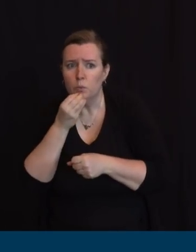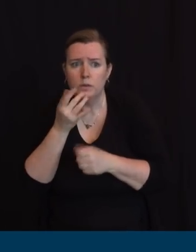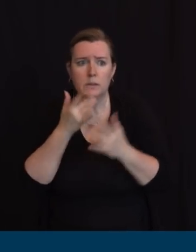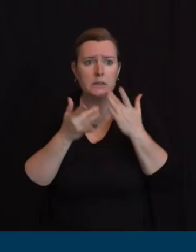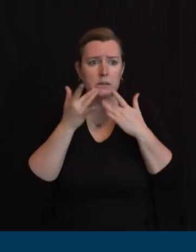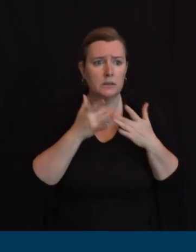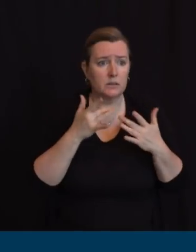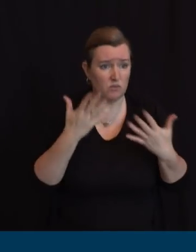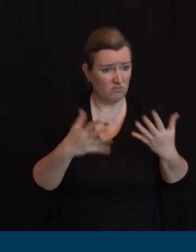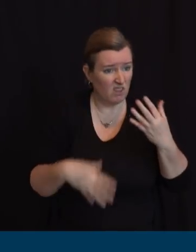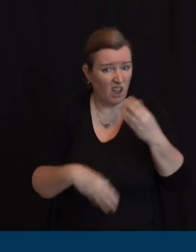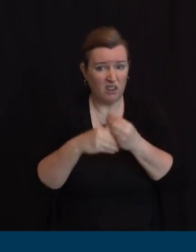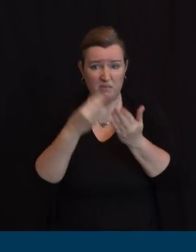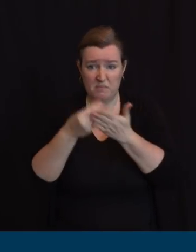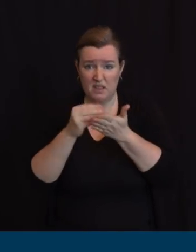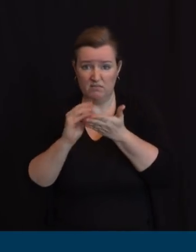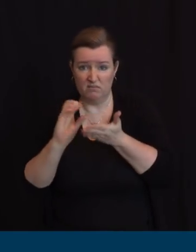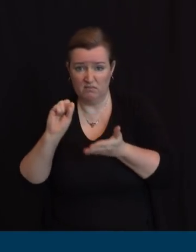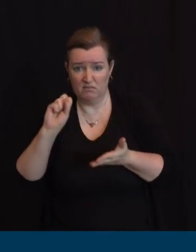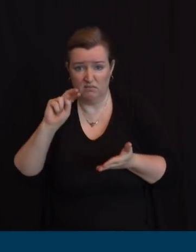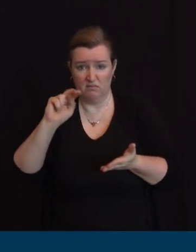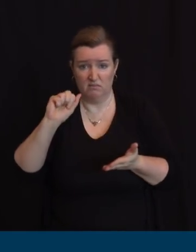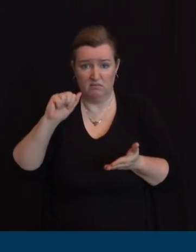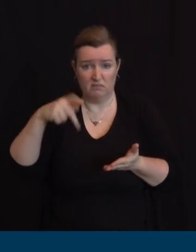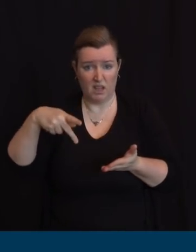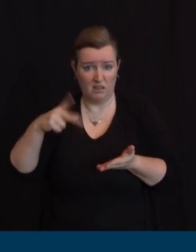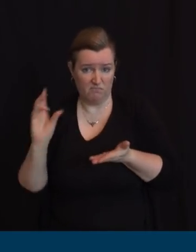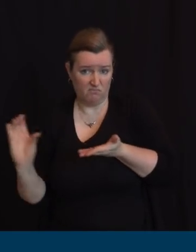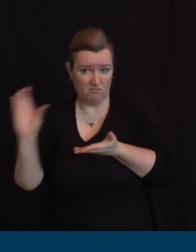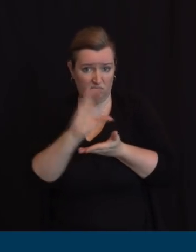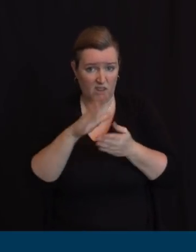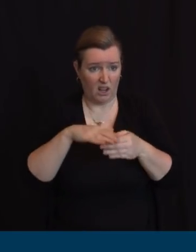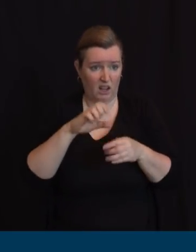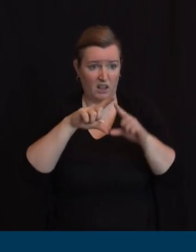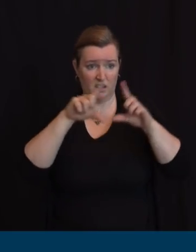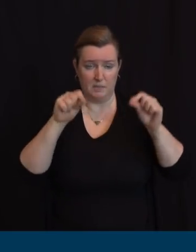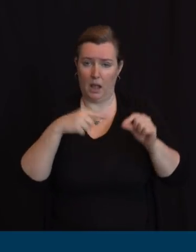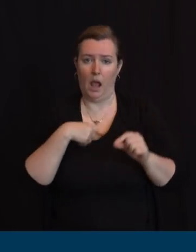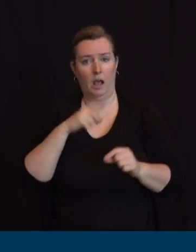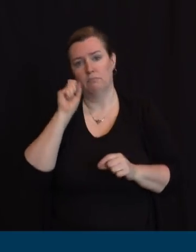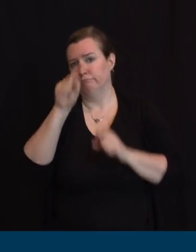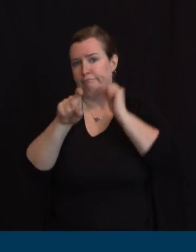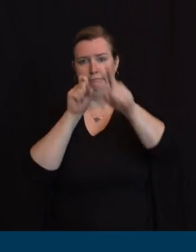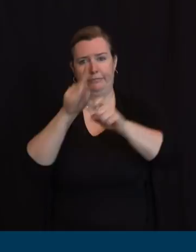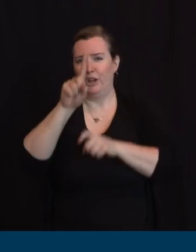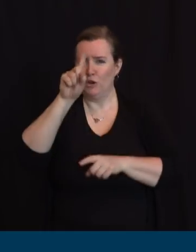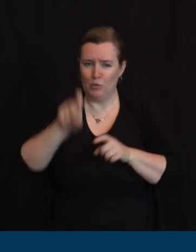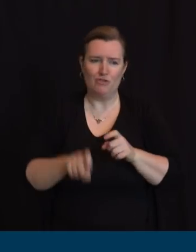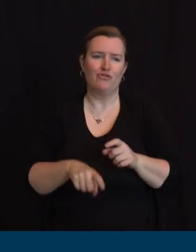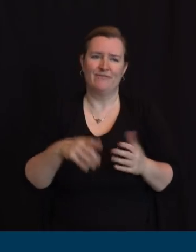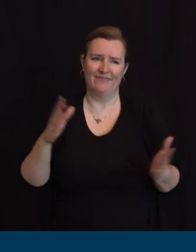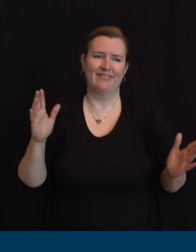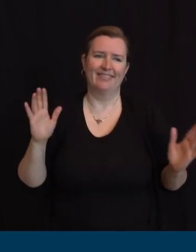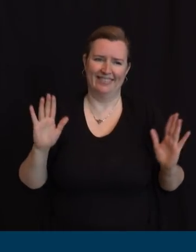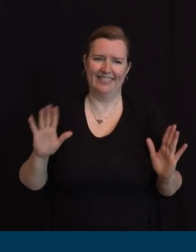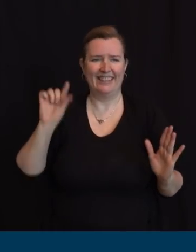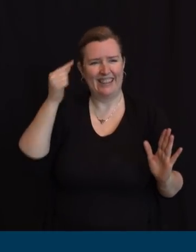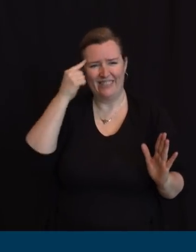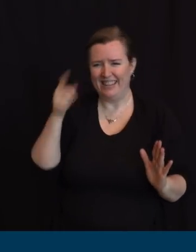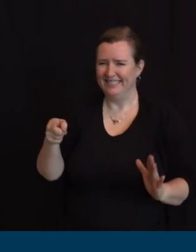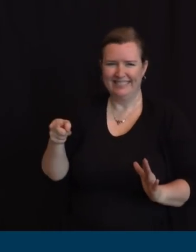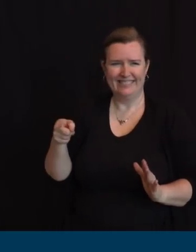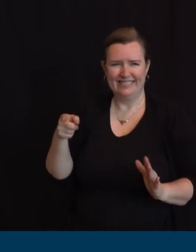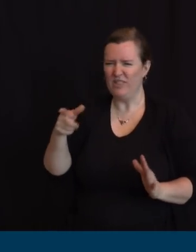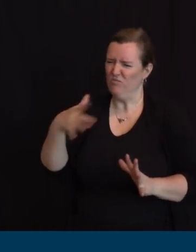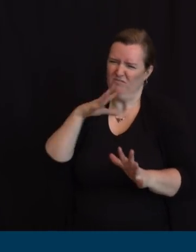I think you have about the normal list of questions, but I think you've sped through them a lot more quickly today. Every time I'm here, my colleagues give me more to